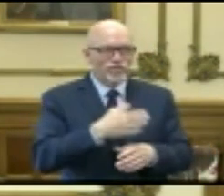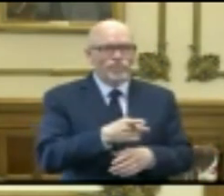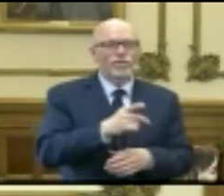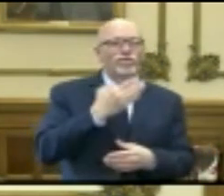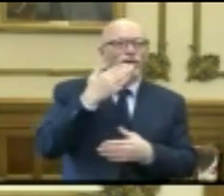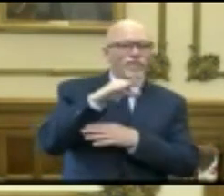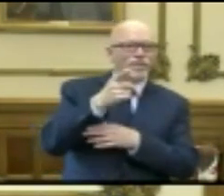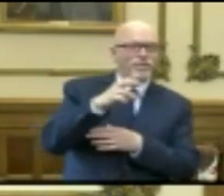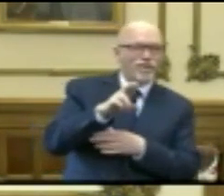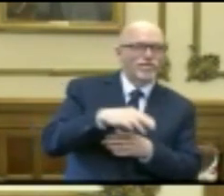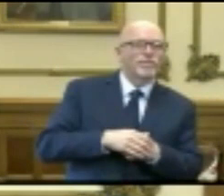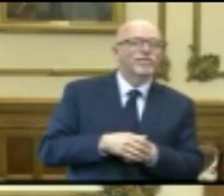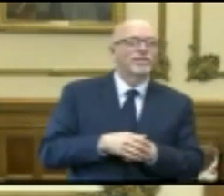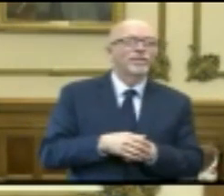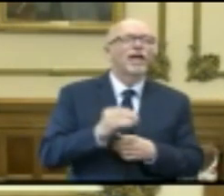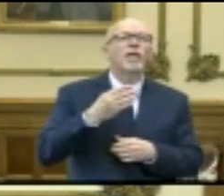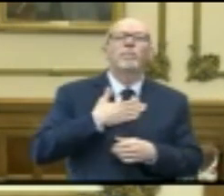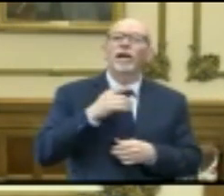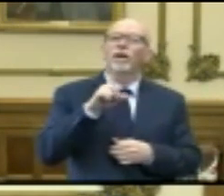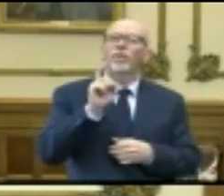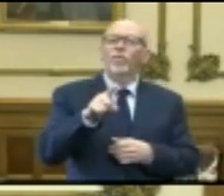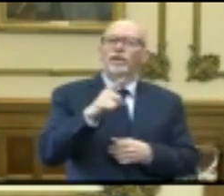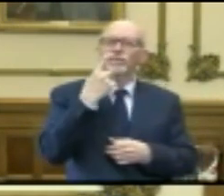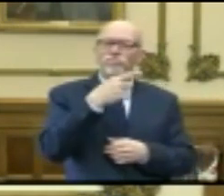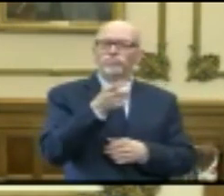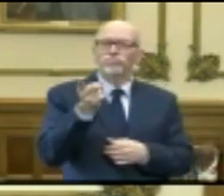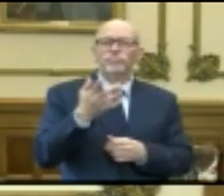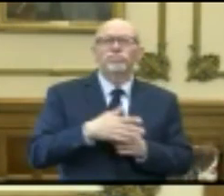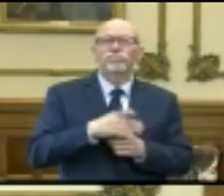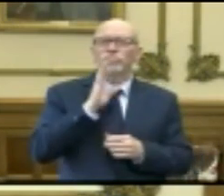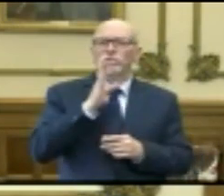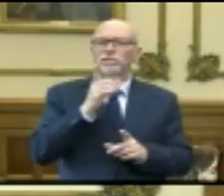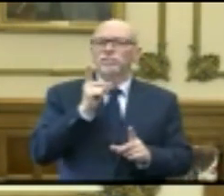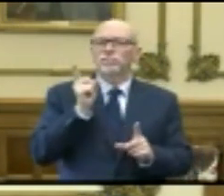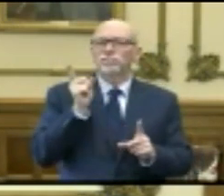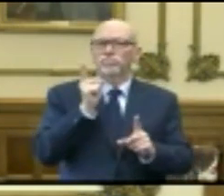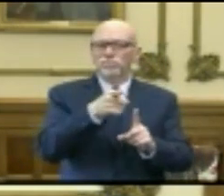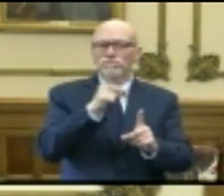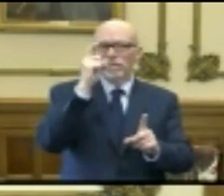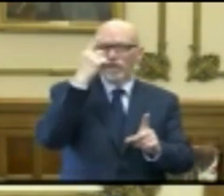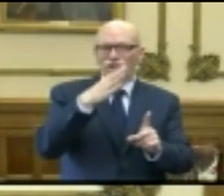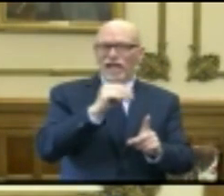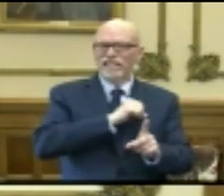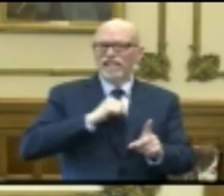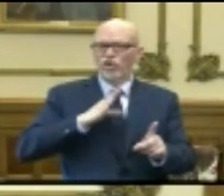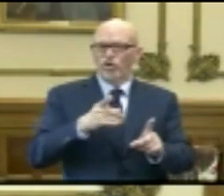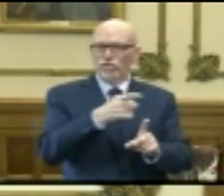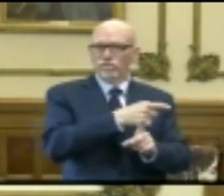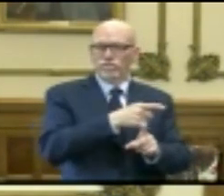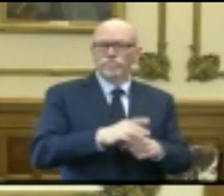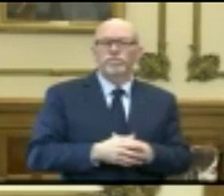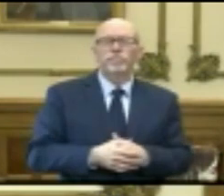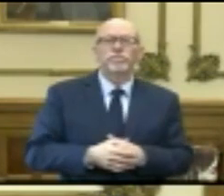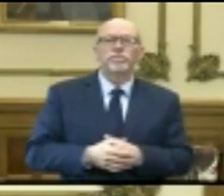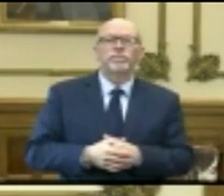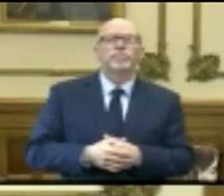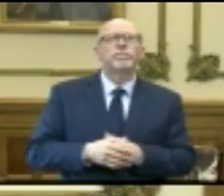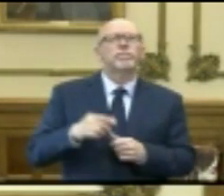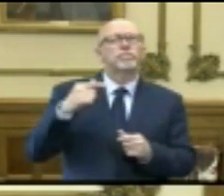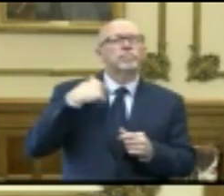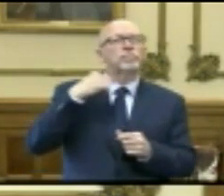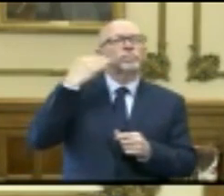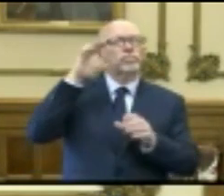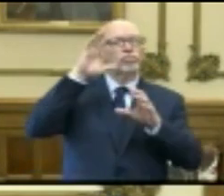afternoon, Doctor. And my question, though, today is going to be directed at Governor and Senator. I know